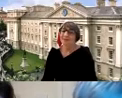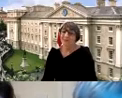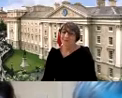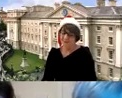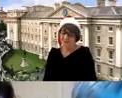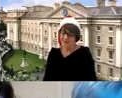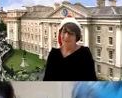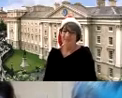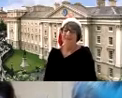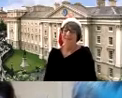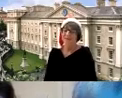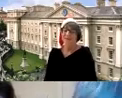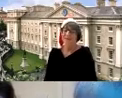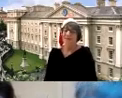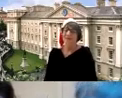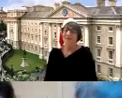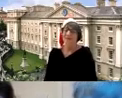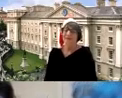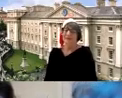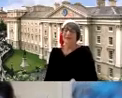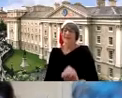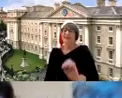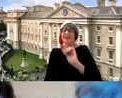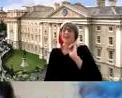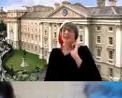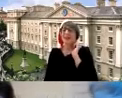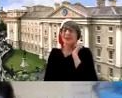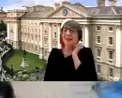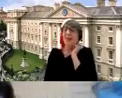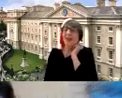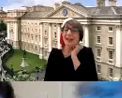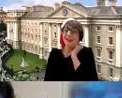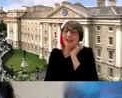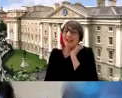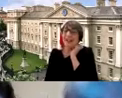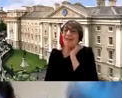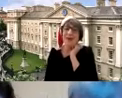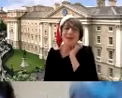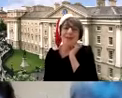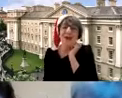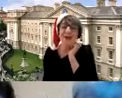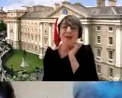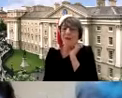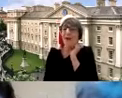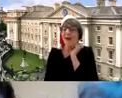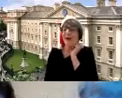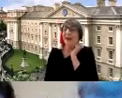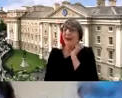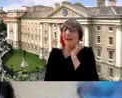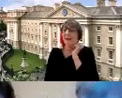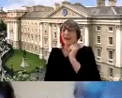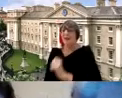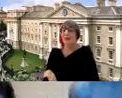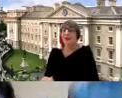enjoy the good food take care of yourself so that was a lovely greeting from from nevin mcguire